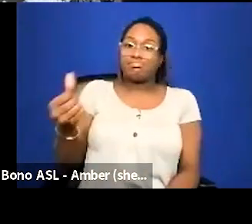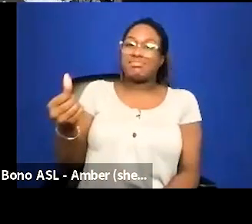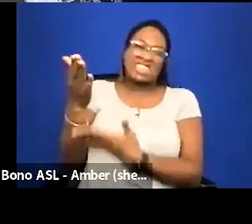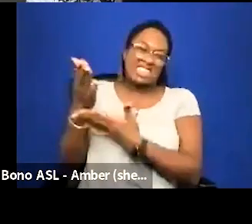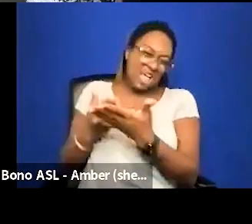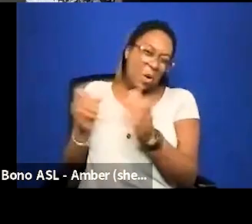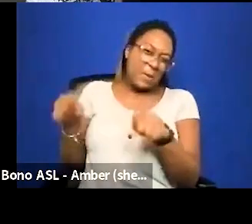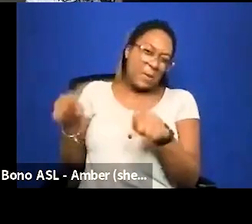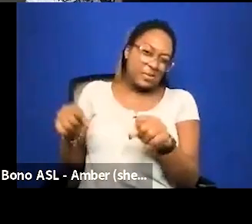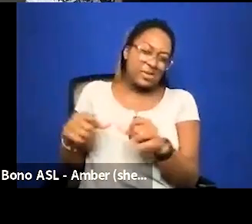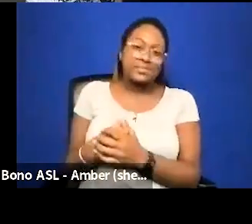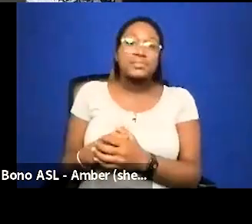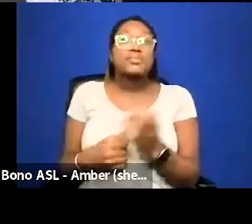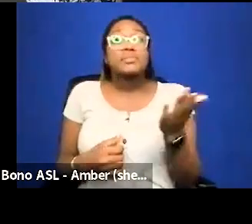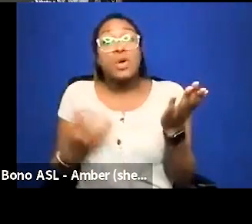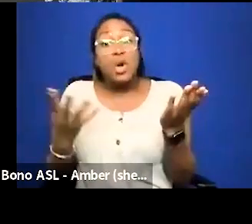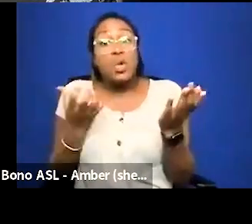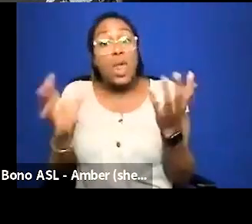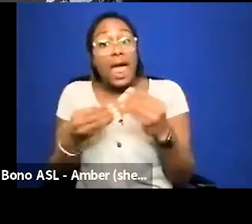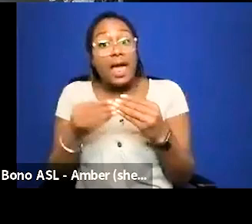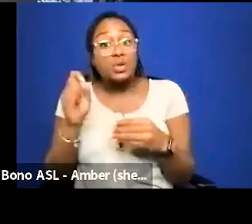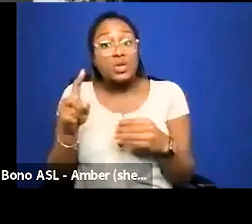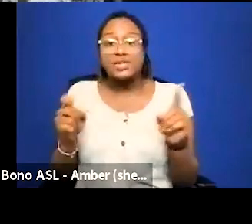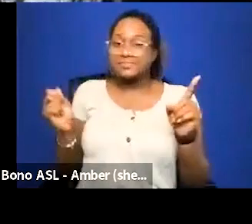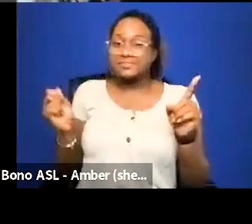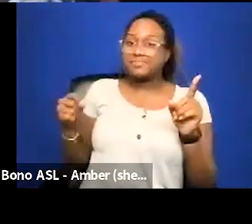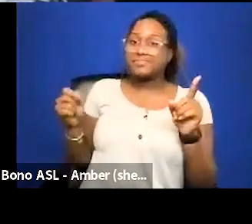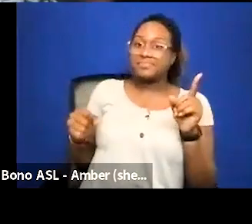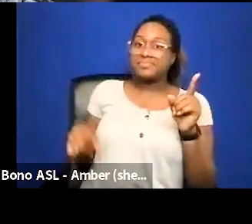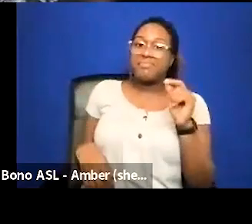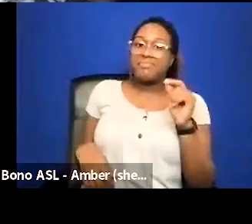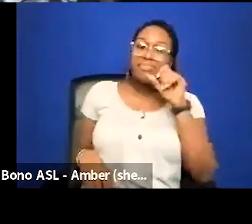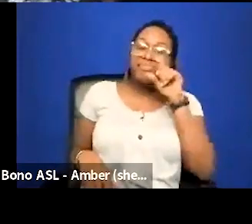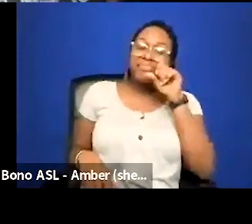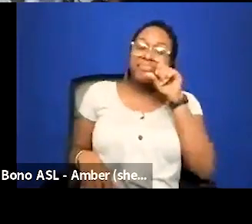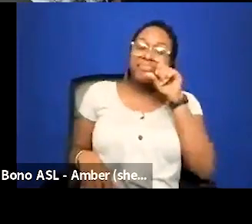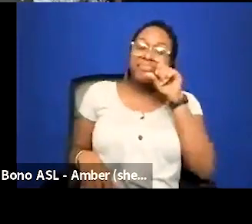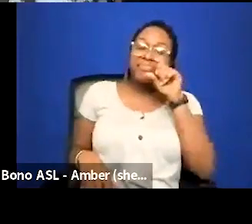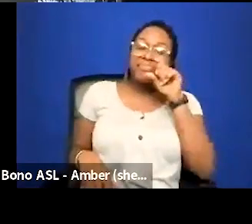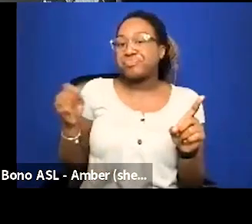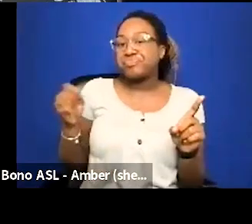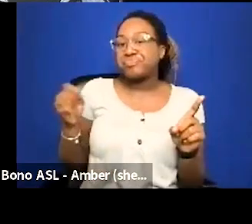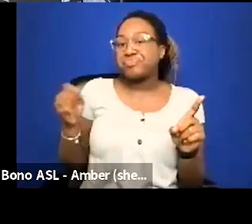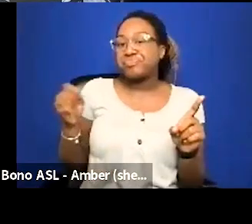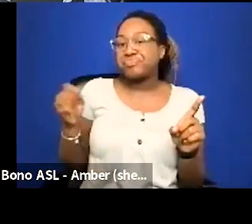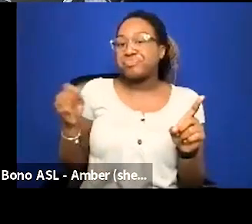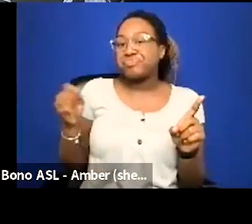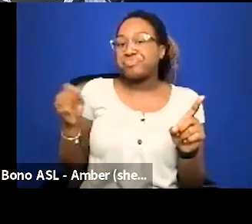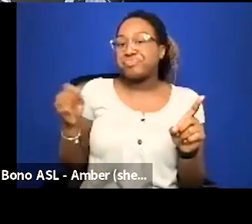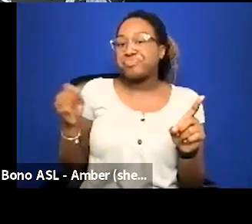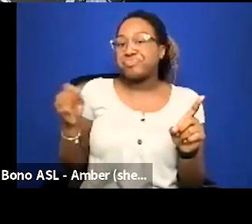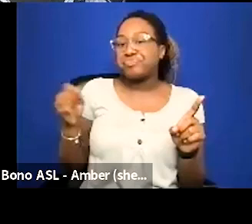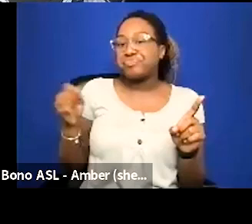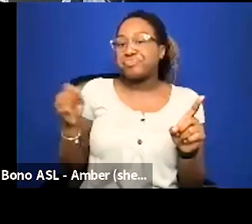do you want to add anything to this question about designating folks yeah i was i was going to say i i totally understand what you're saying